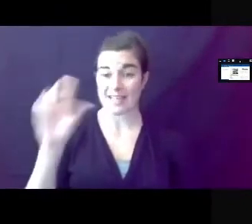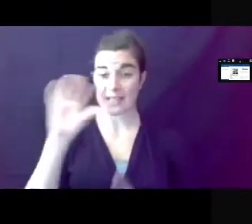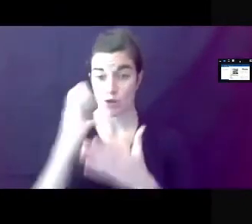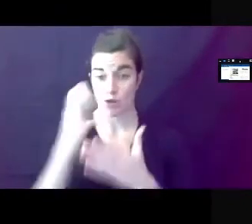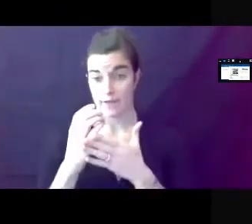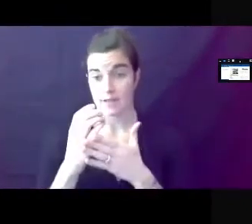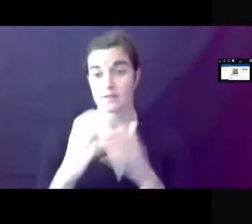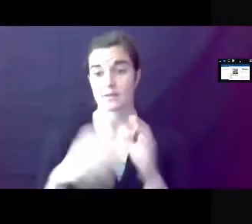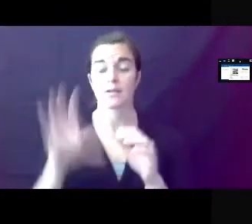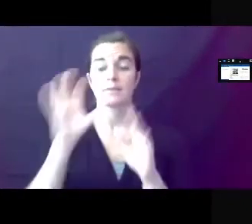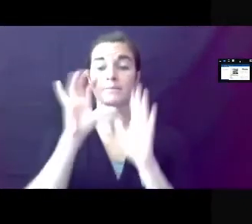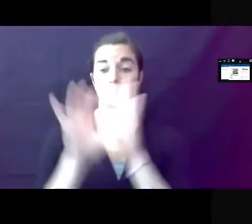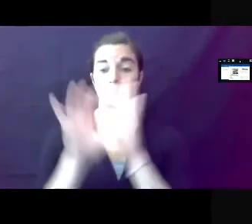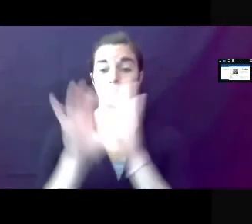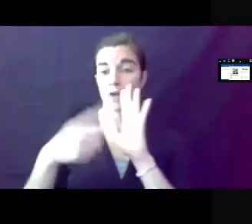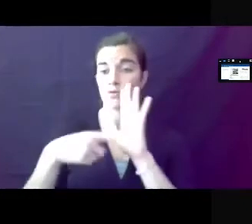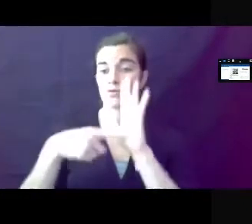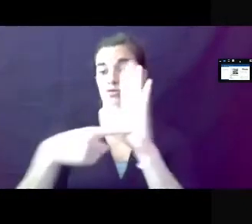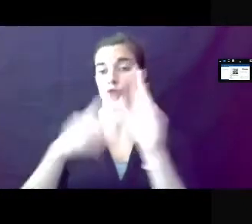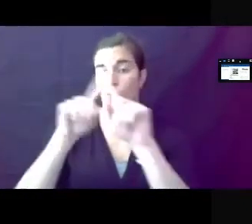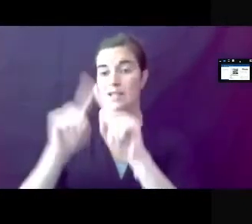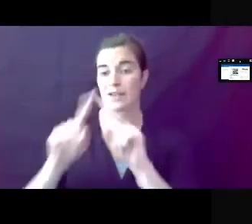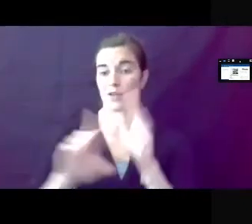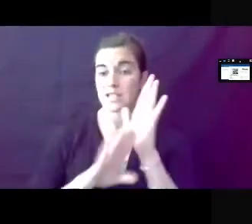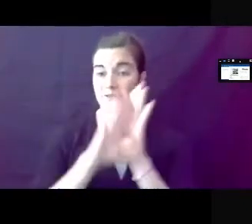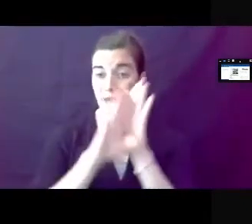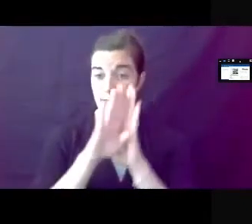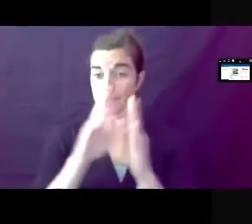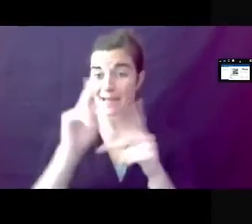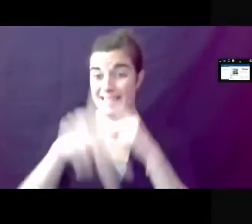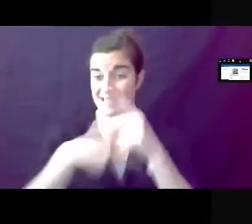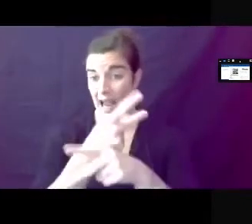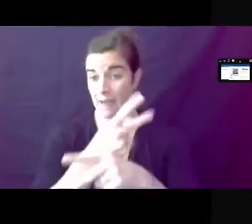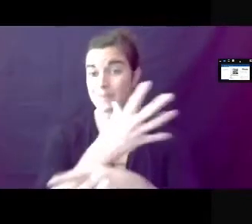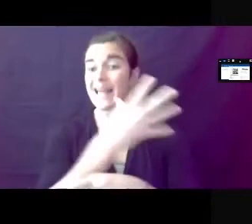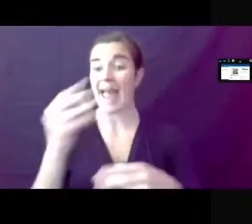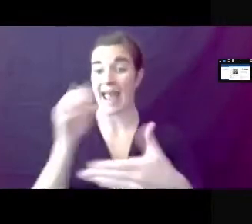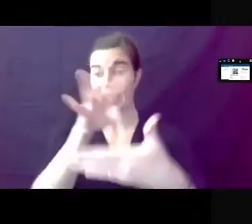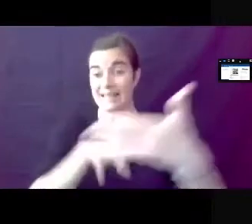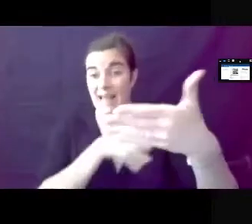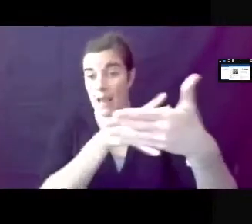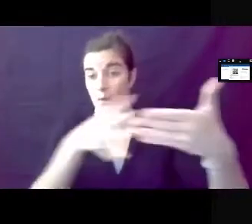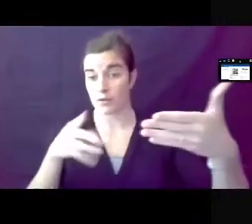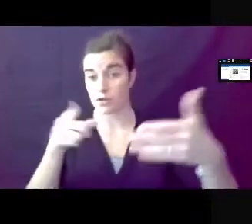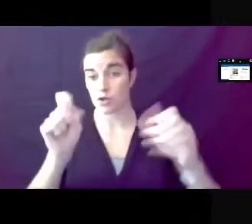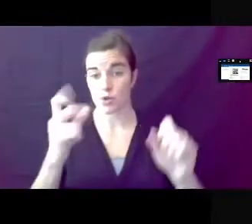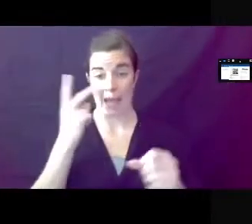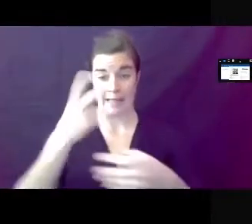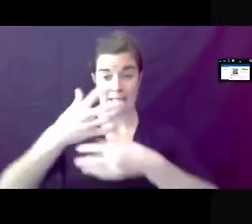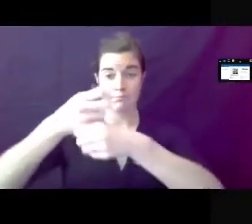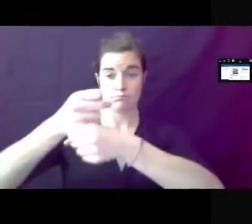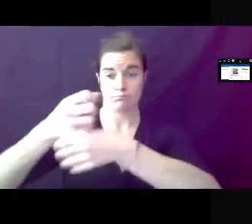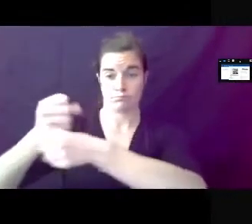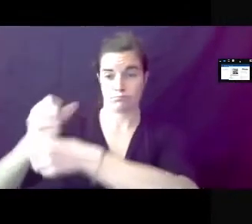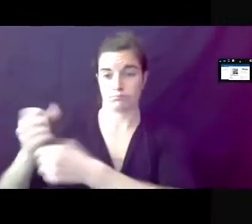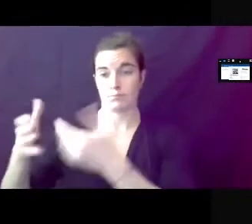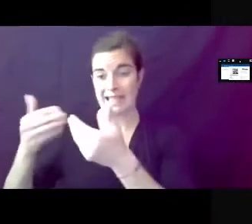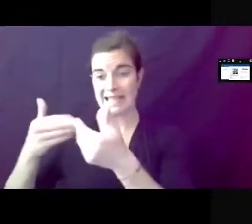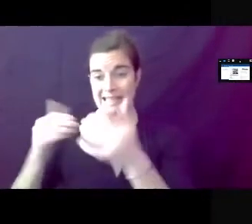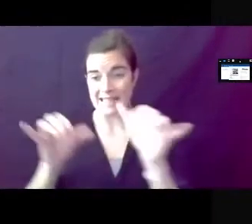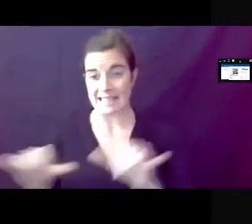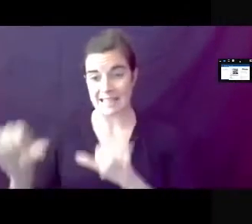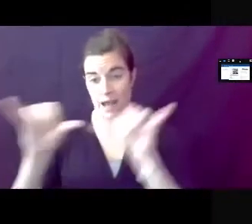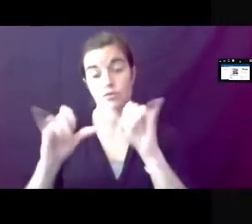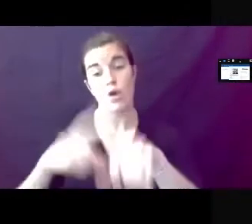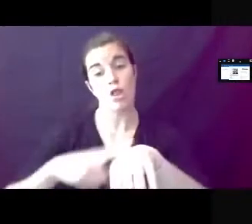are there to show example development types as well as tables to concisely summarize the standards. So while it is